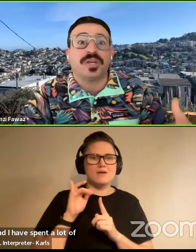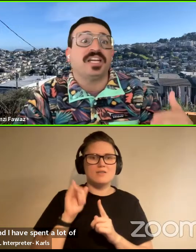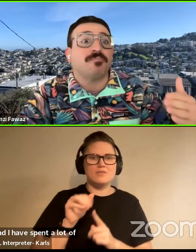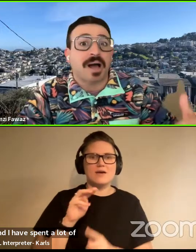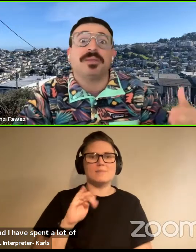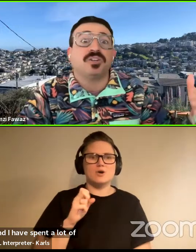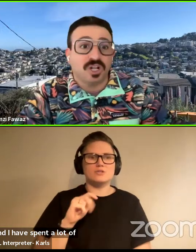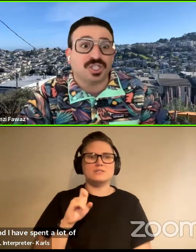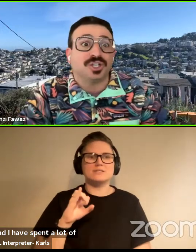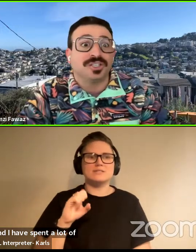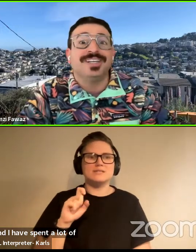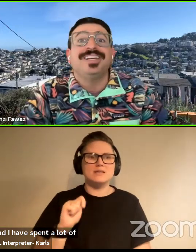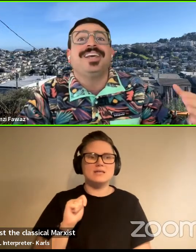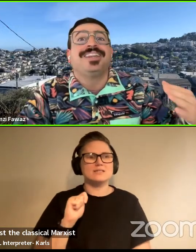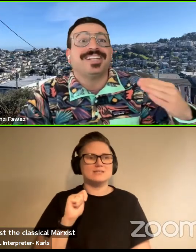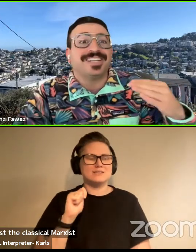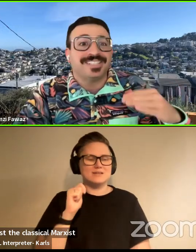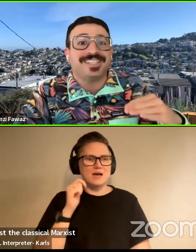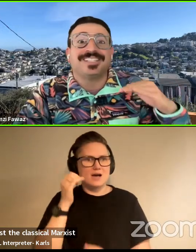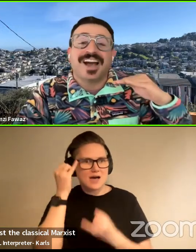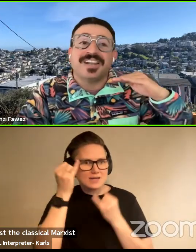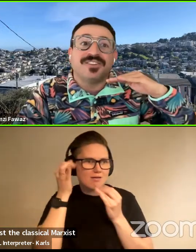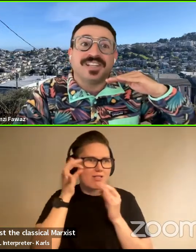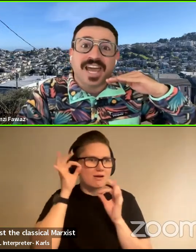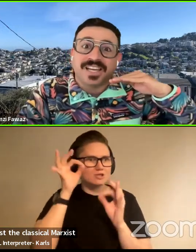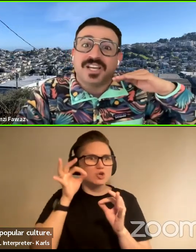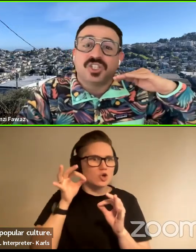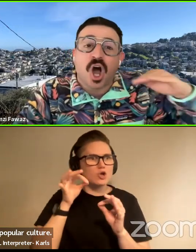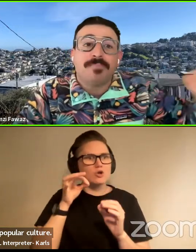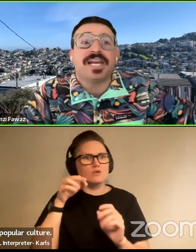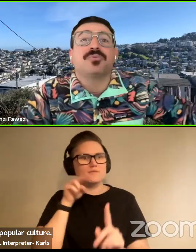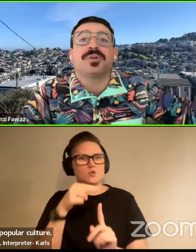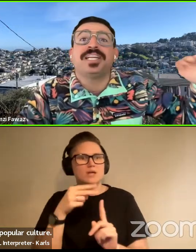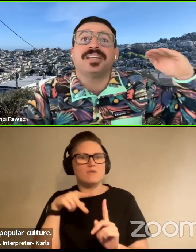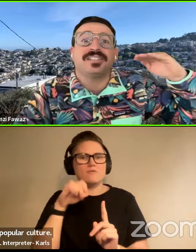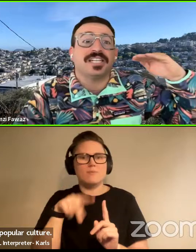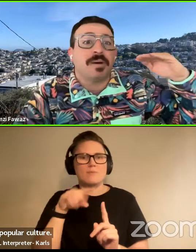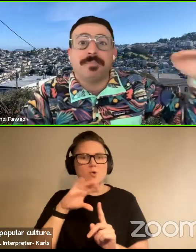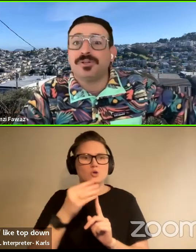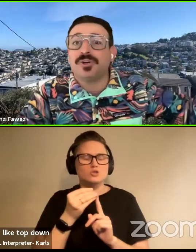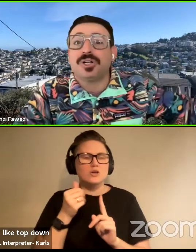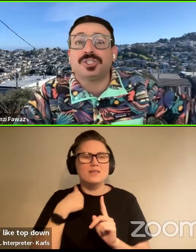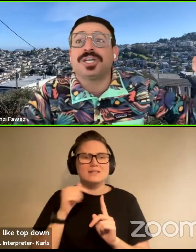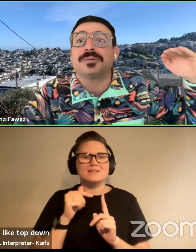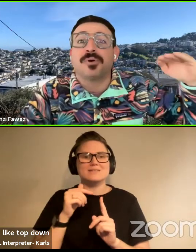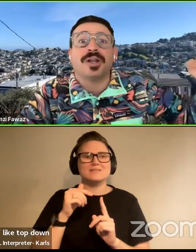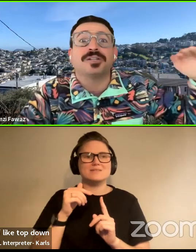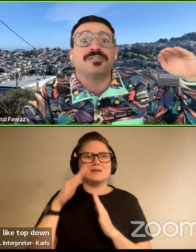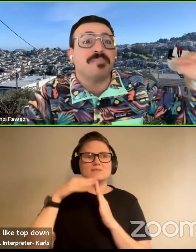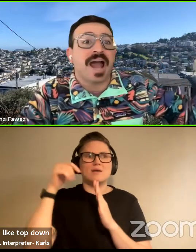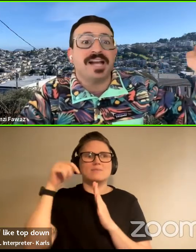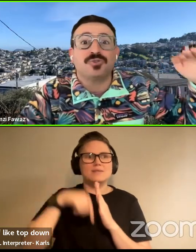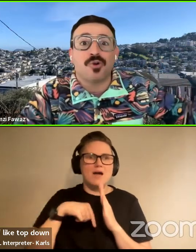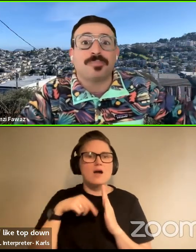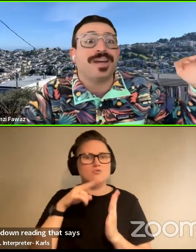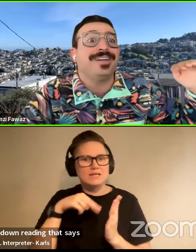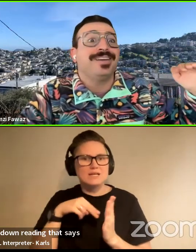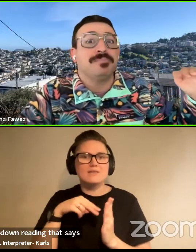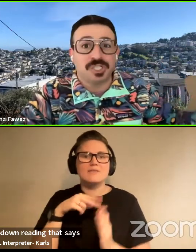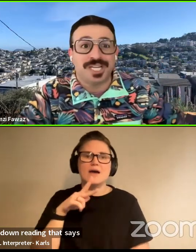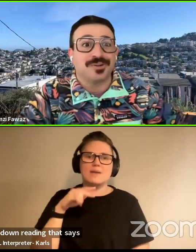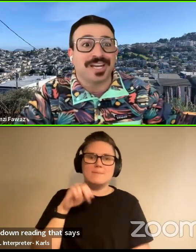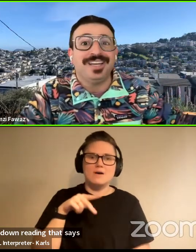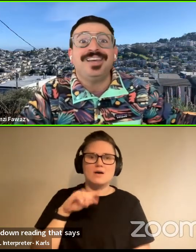ideological reading of popular culture culture that does this kind of like top down reading that says popular culture is a product of math,